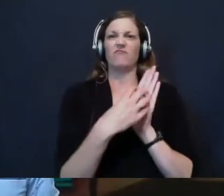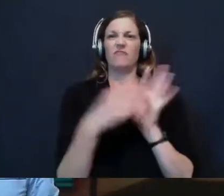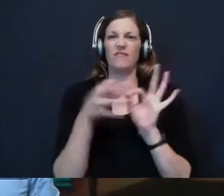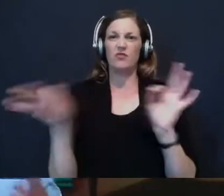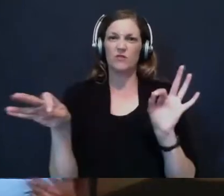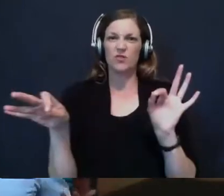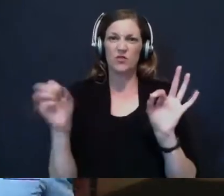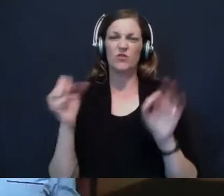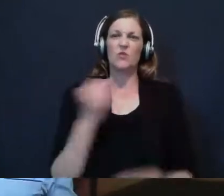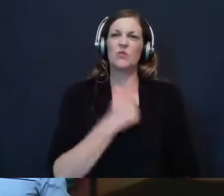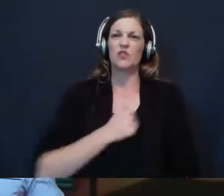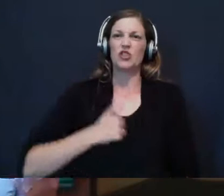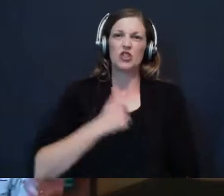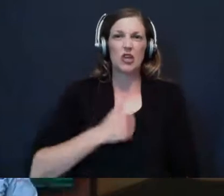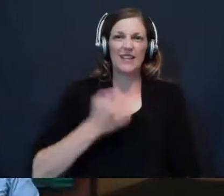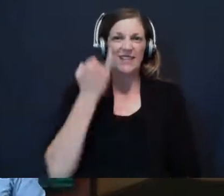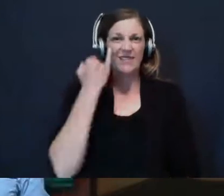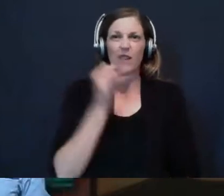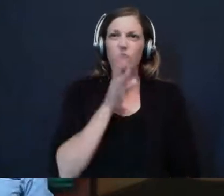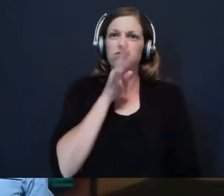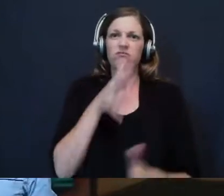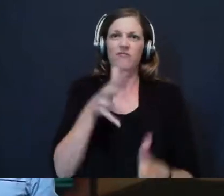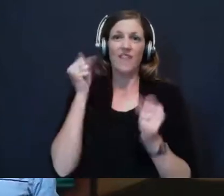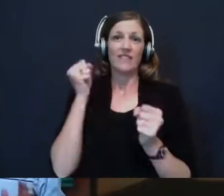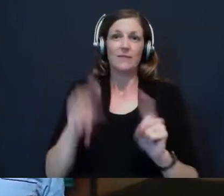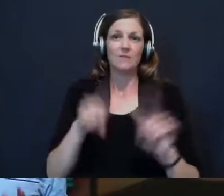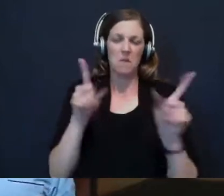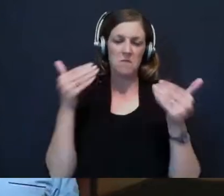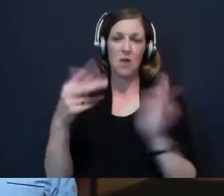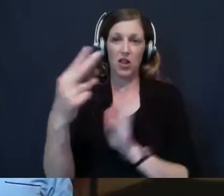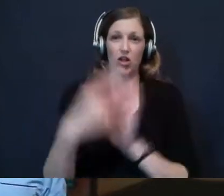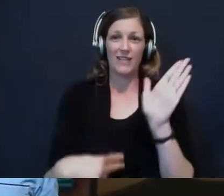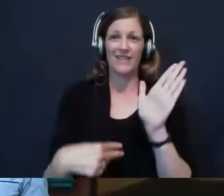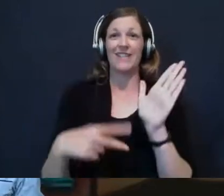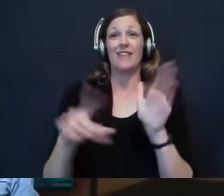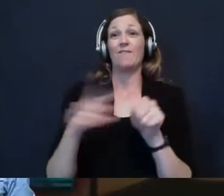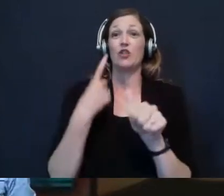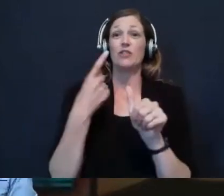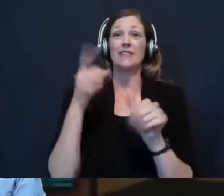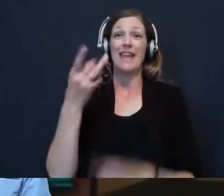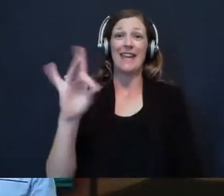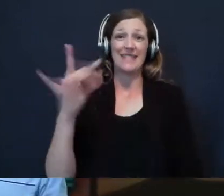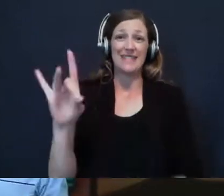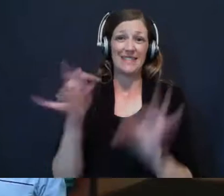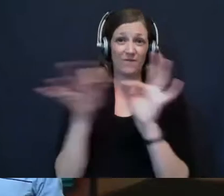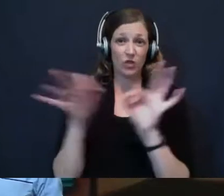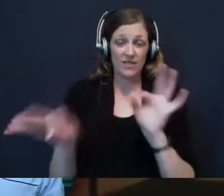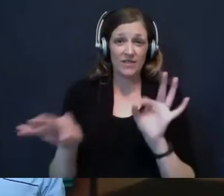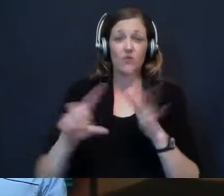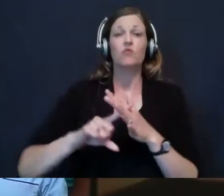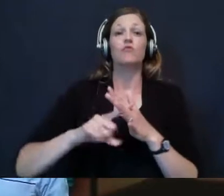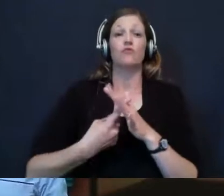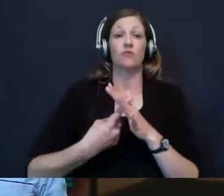me if I talk too fast, but I'm going to go ahead and read the first 18 verses of the chapter here. So it starts out,